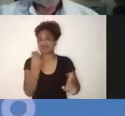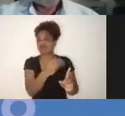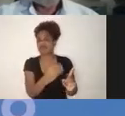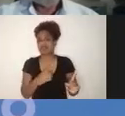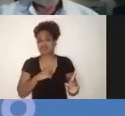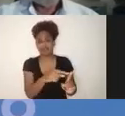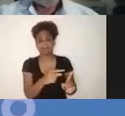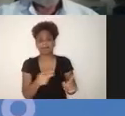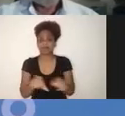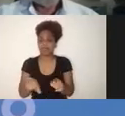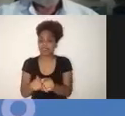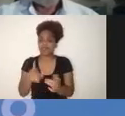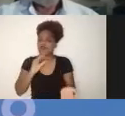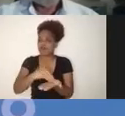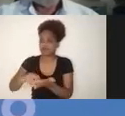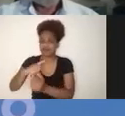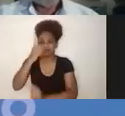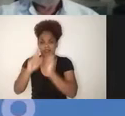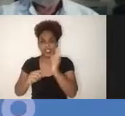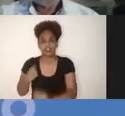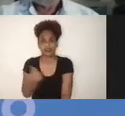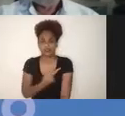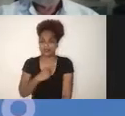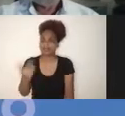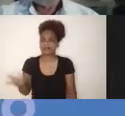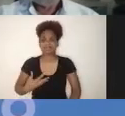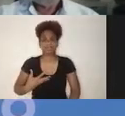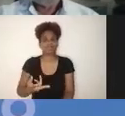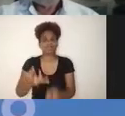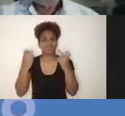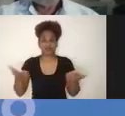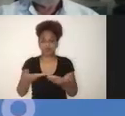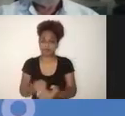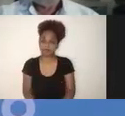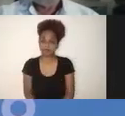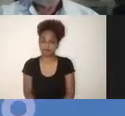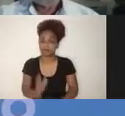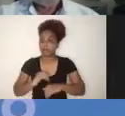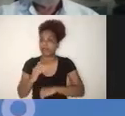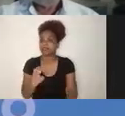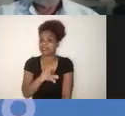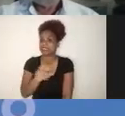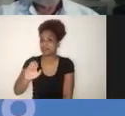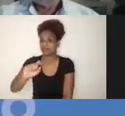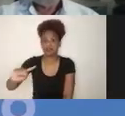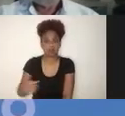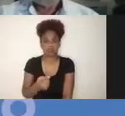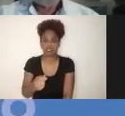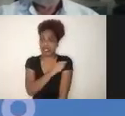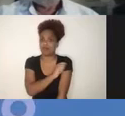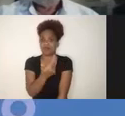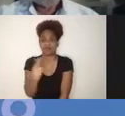have today. Over 500 million students have no internet at all, and half the world's households have no computer.